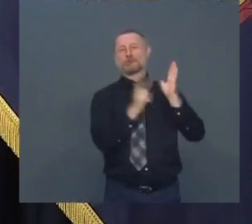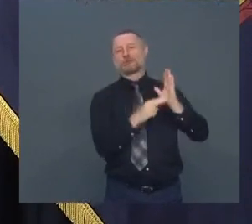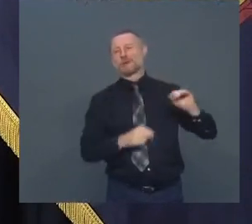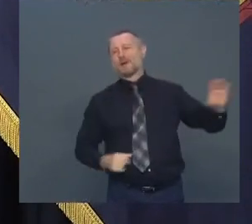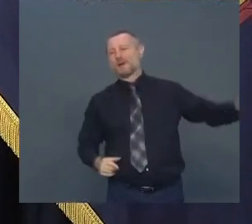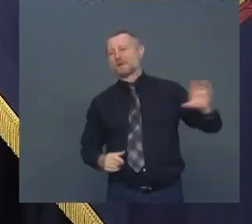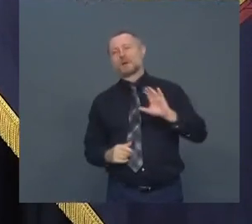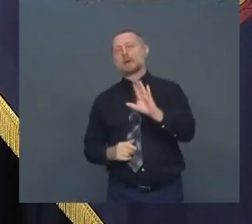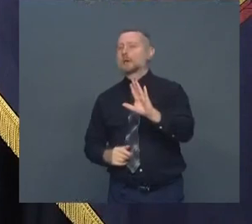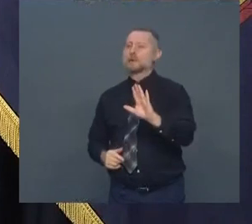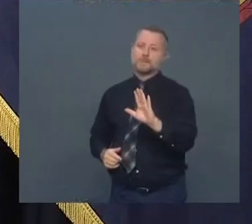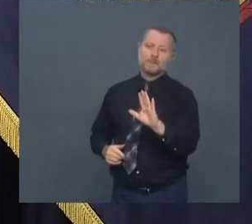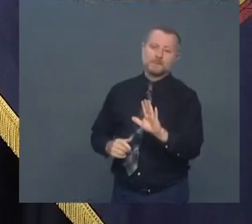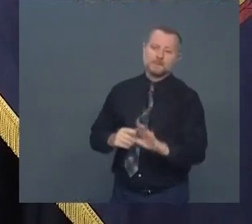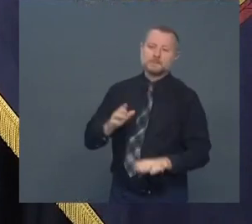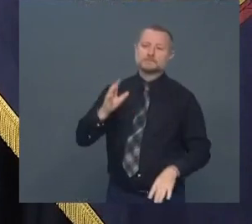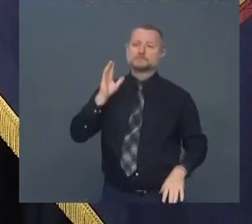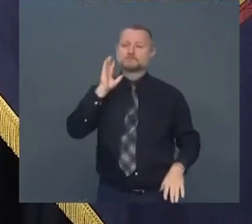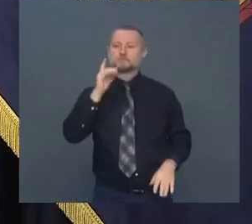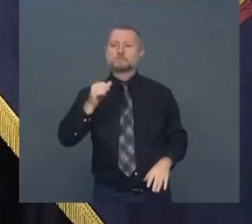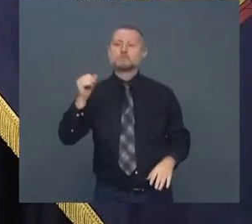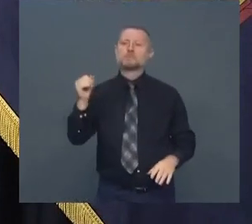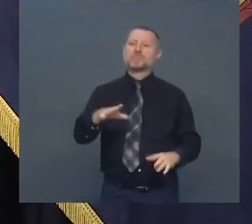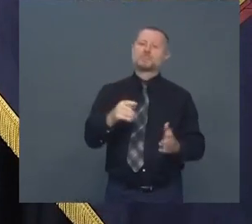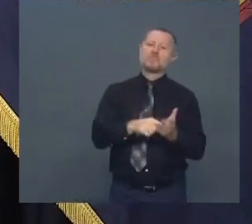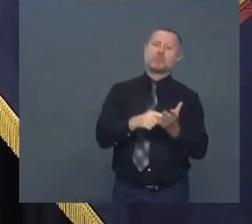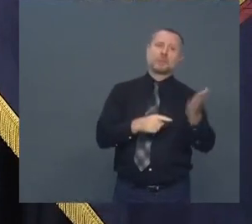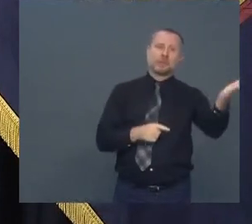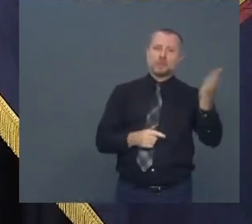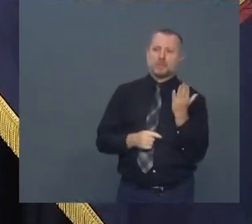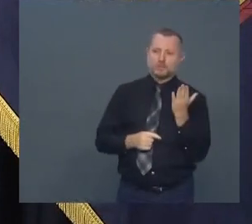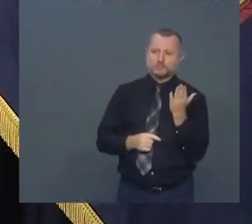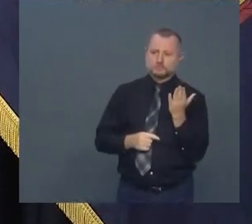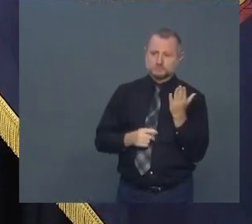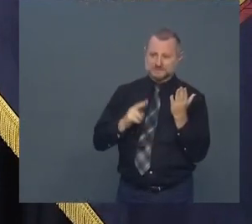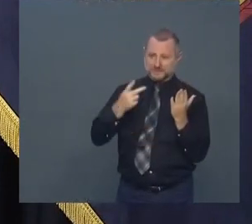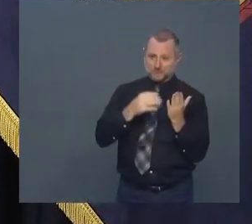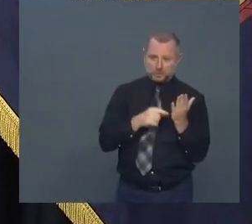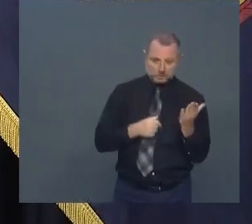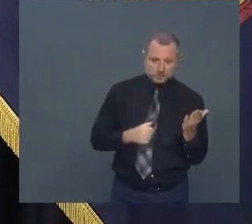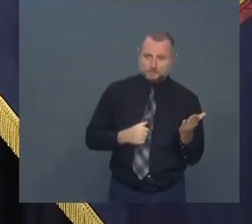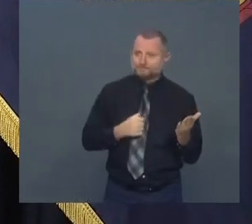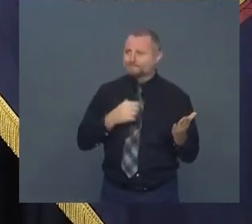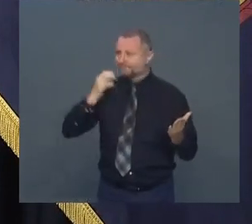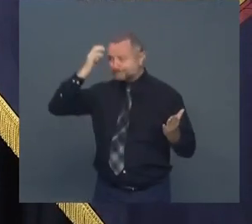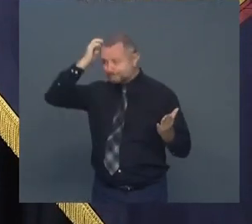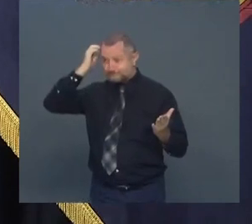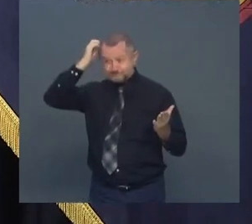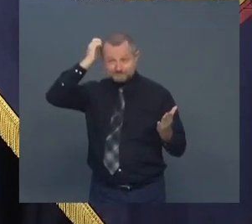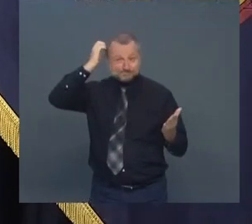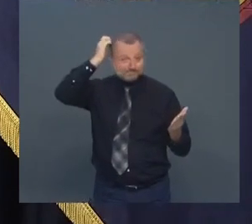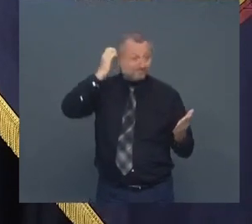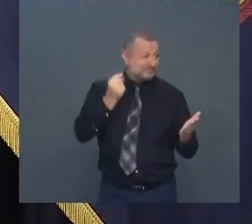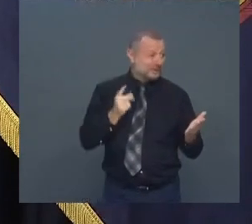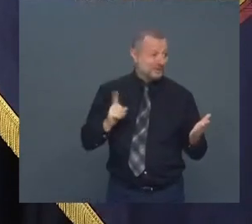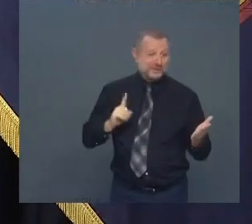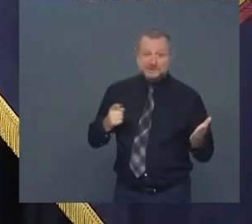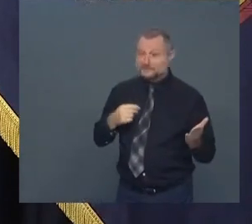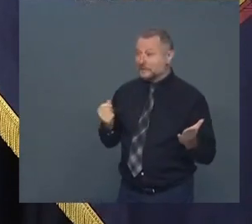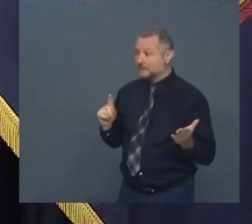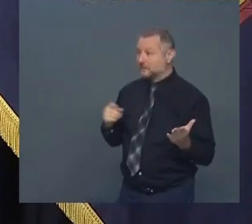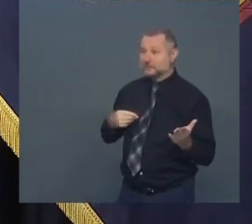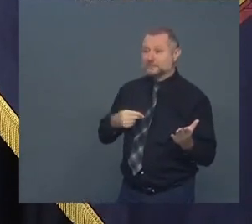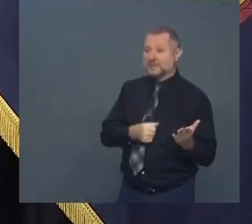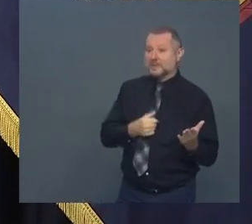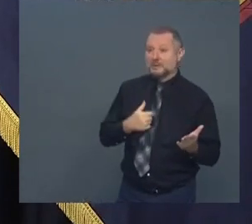send the bill for the second mortgage. And then what are you going to do? And your revenues are down